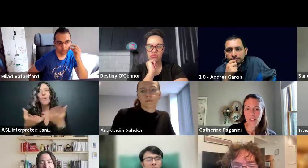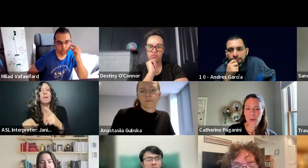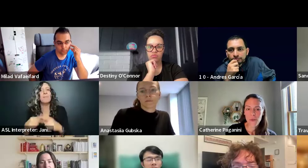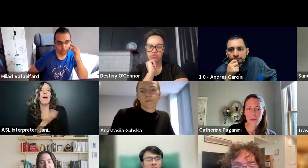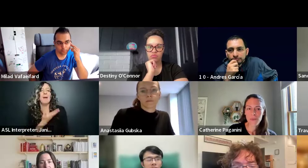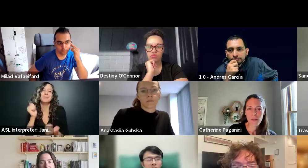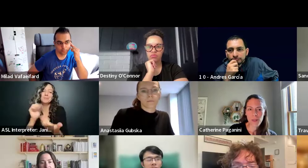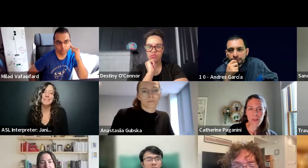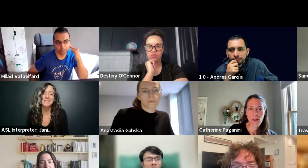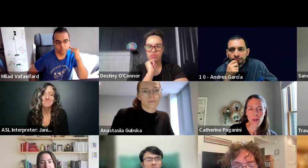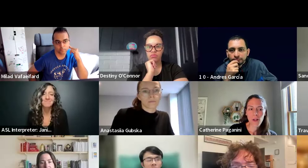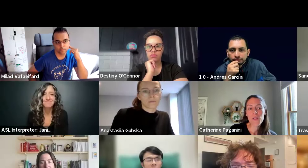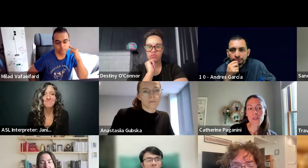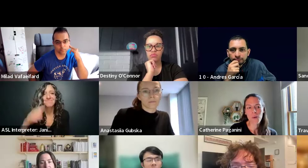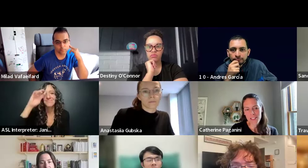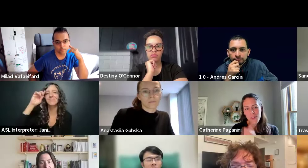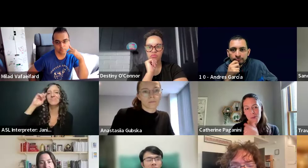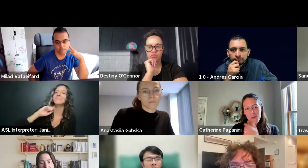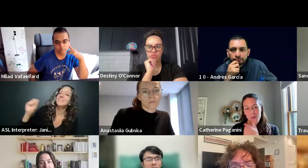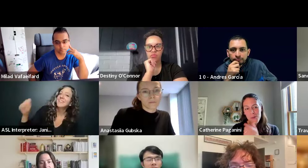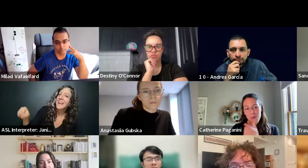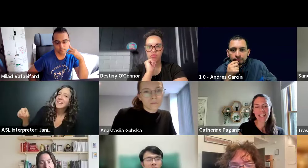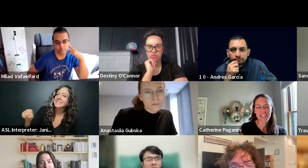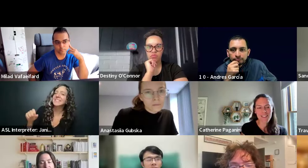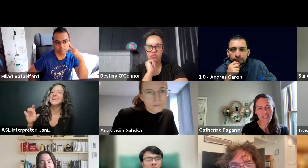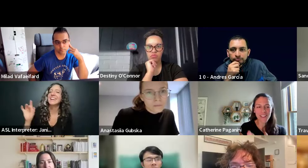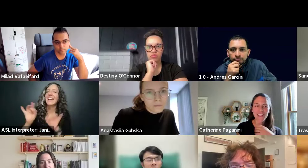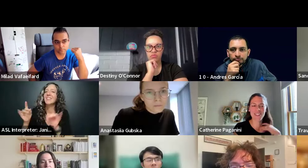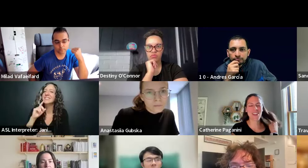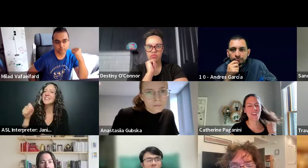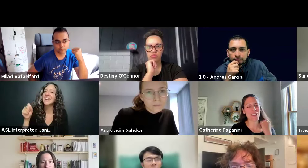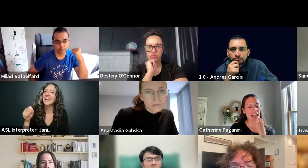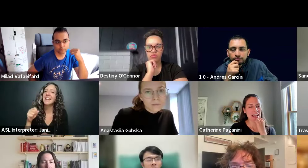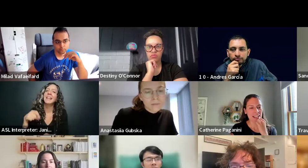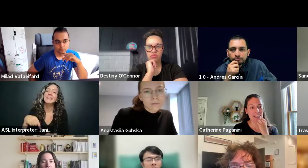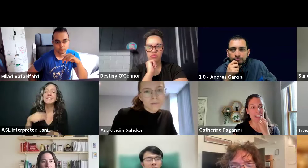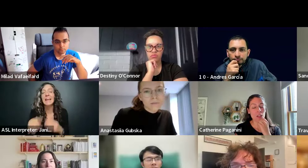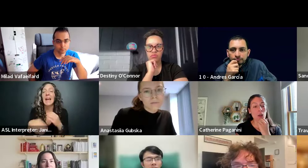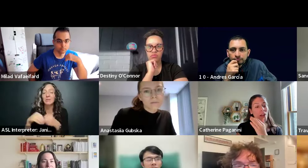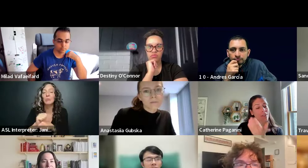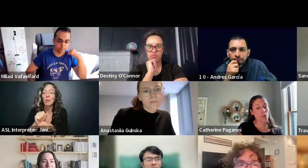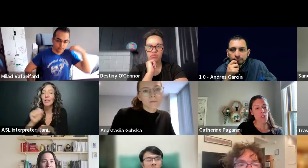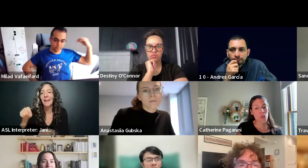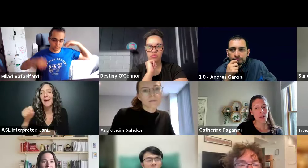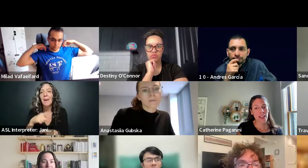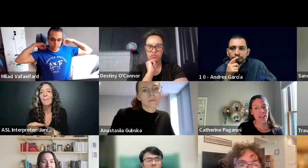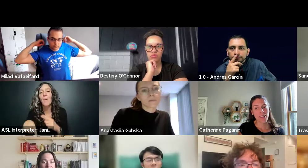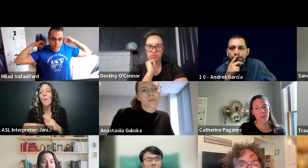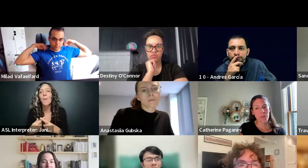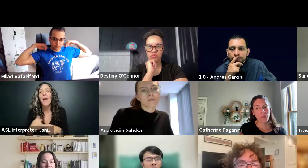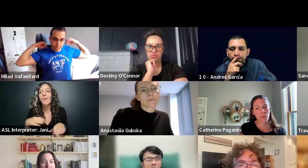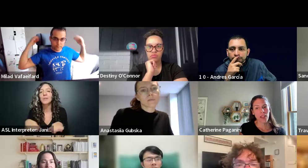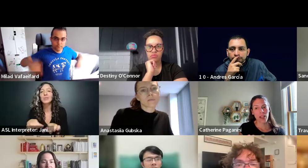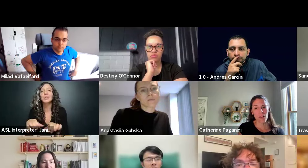Yeah. So what we could also always do, but again, it's like extra work. So, uh, is whenever we do